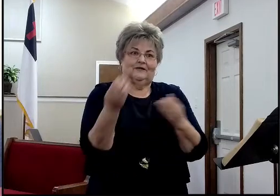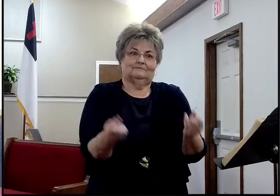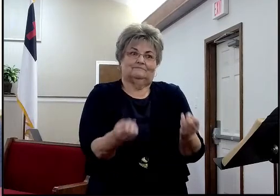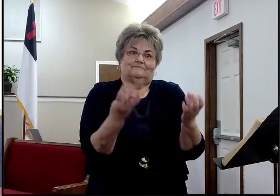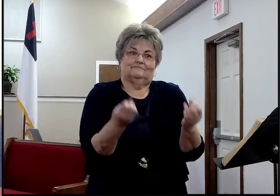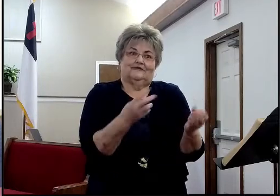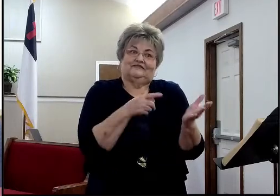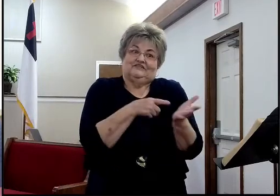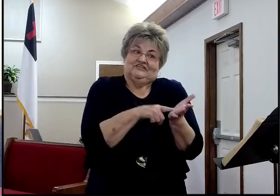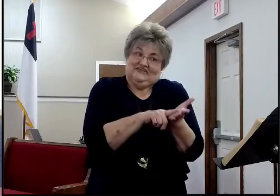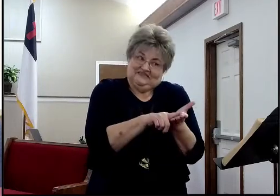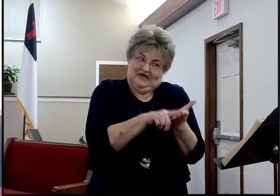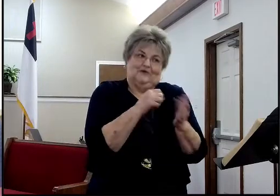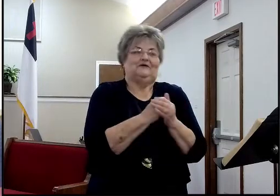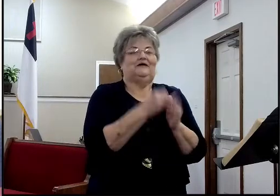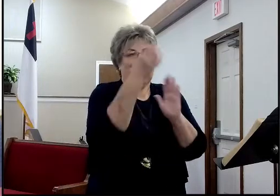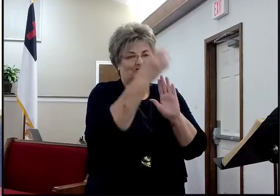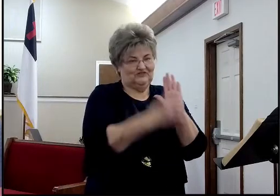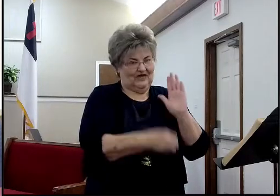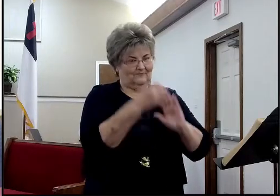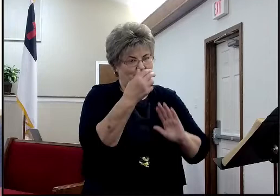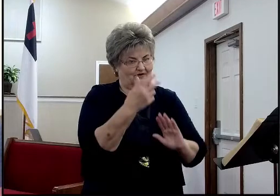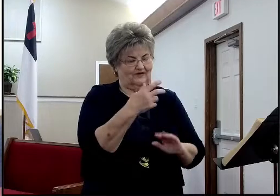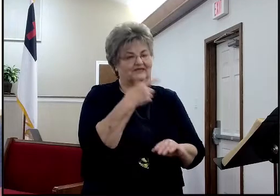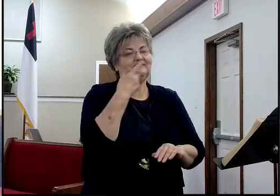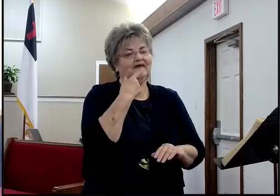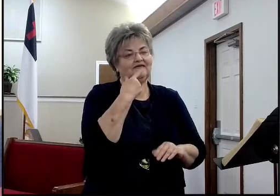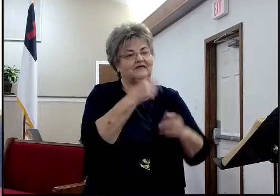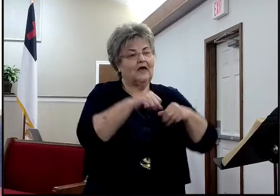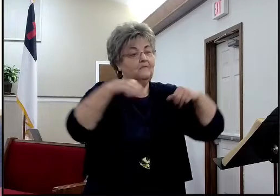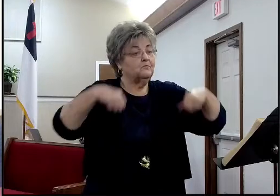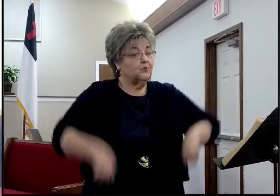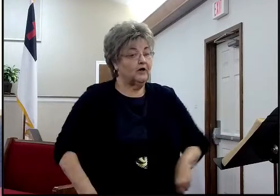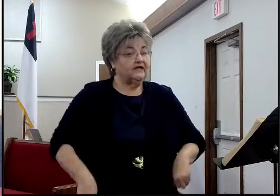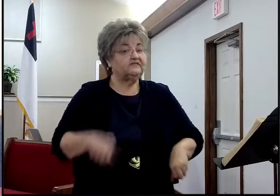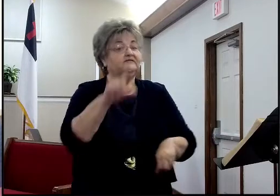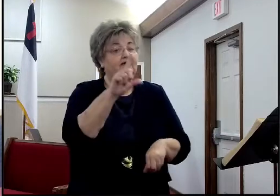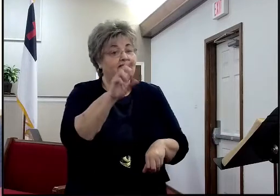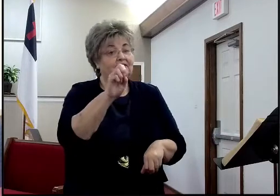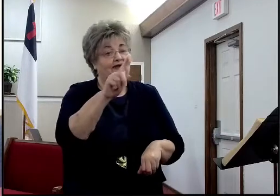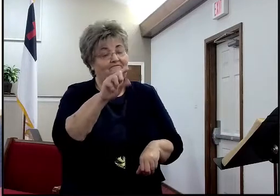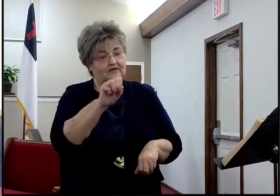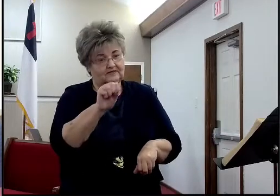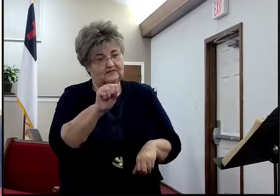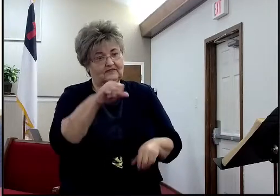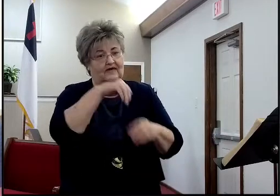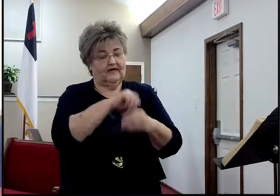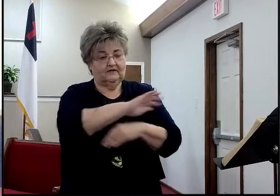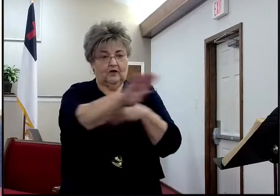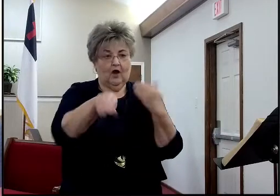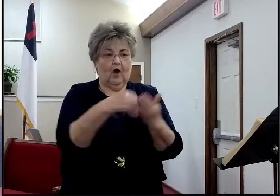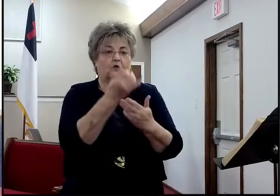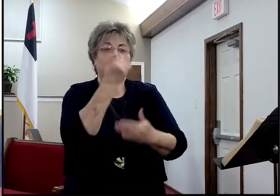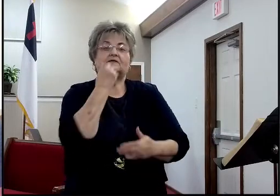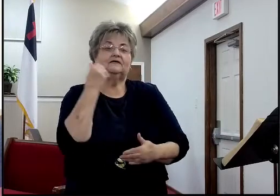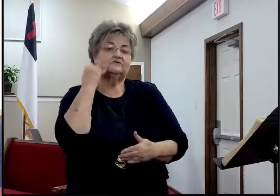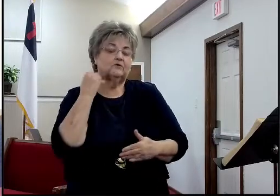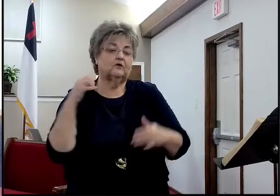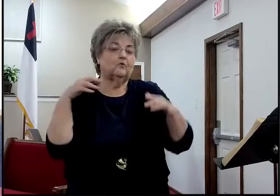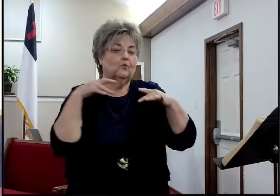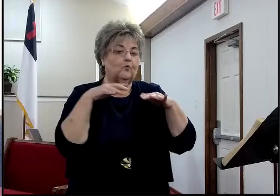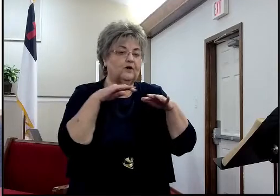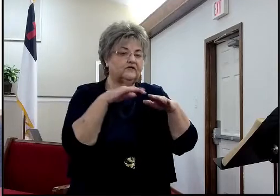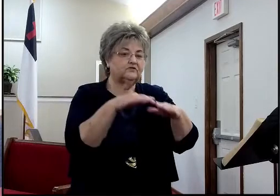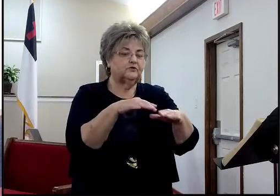Verse number 13, of chapter 11, says, the priests, and the Levites, that were in all Israel, resorted to him, out of all their coasts.